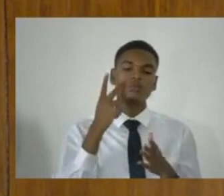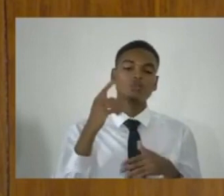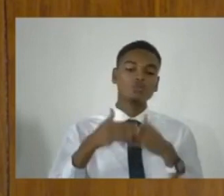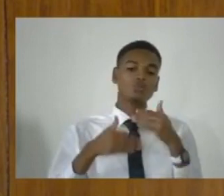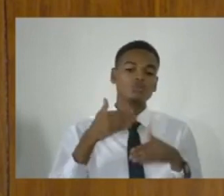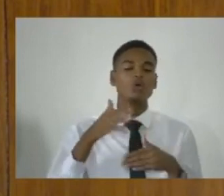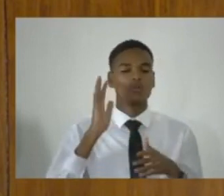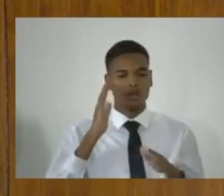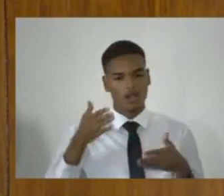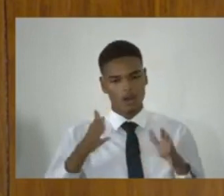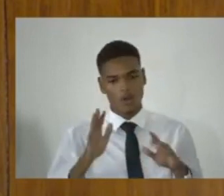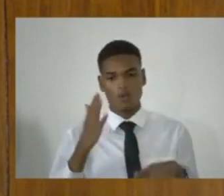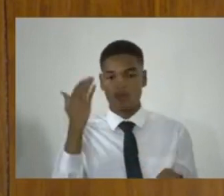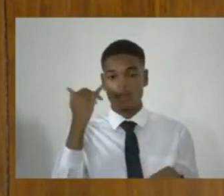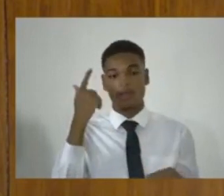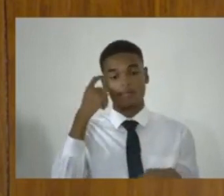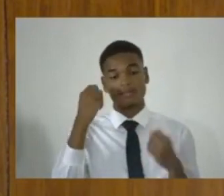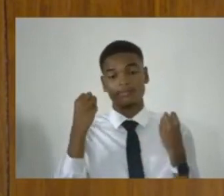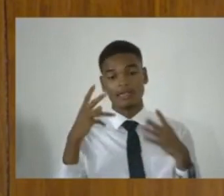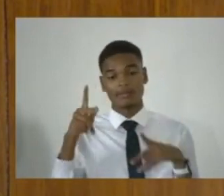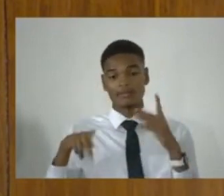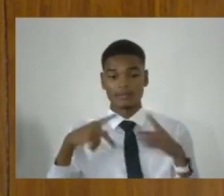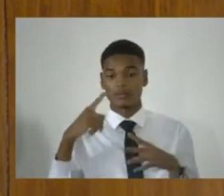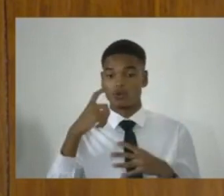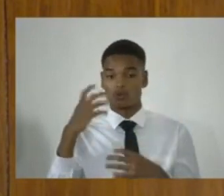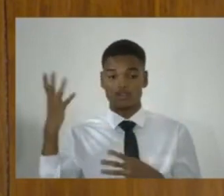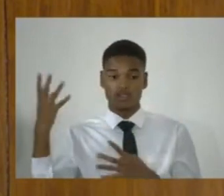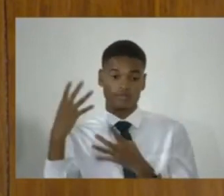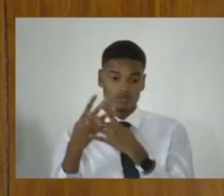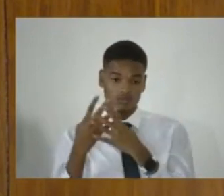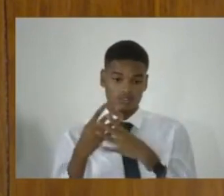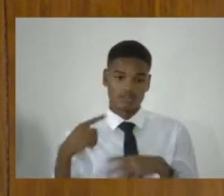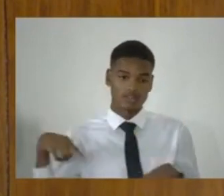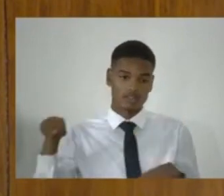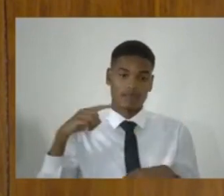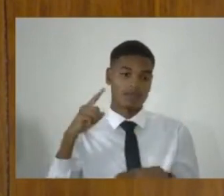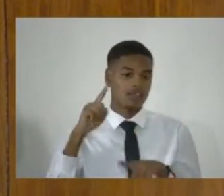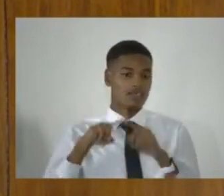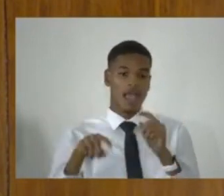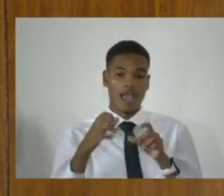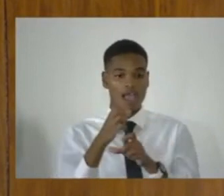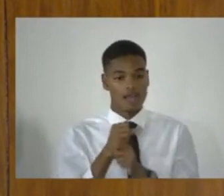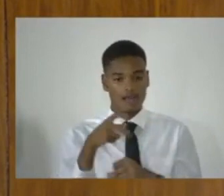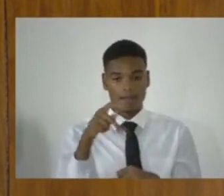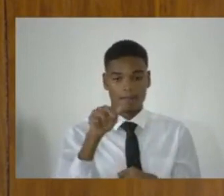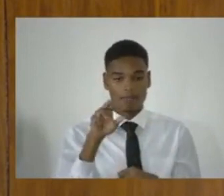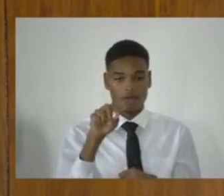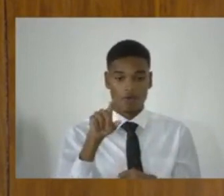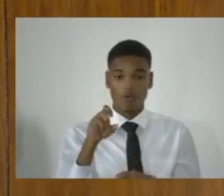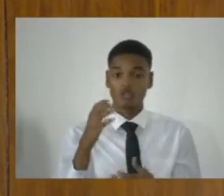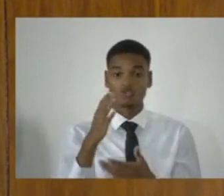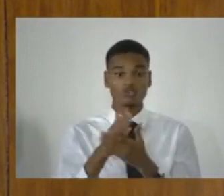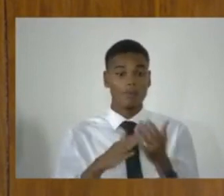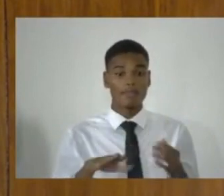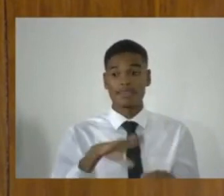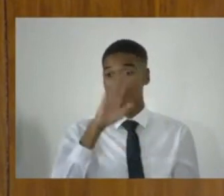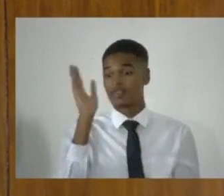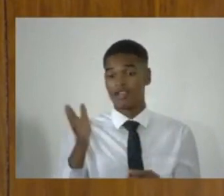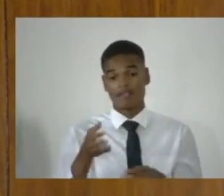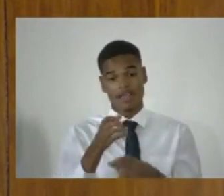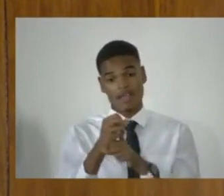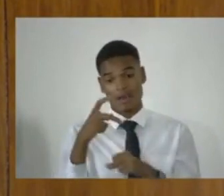many convicts, are not granted parole on their first application. Many of them are never granted parole and have to